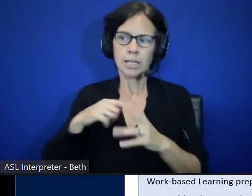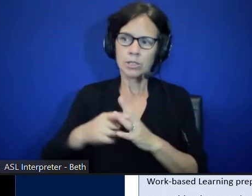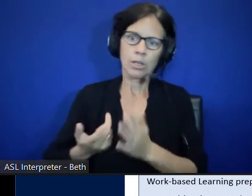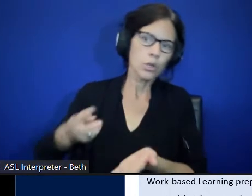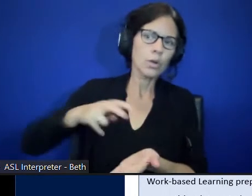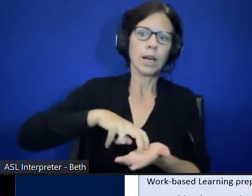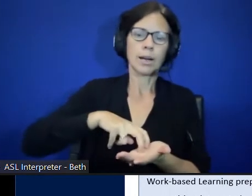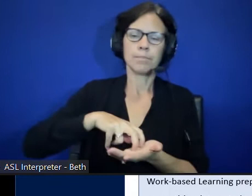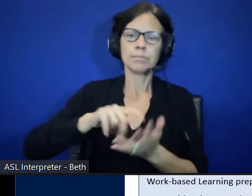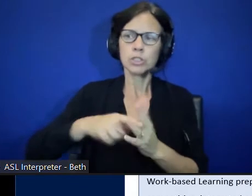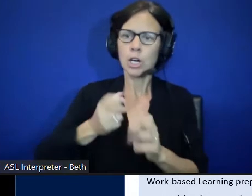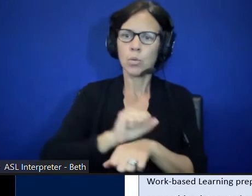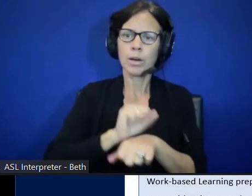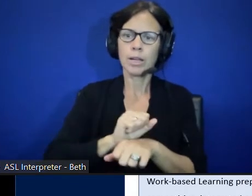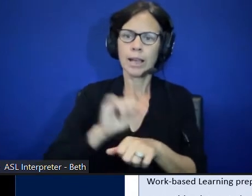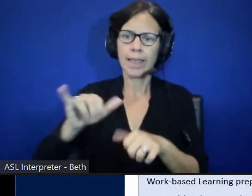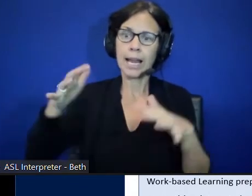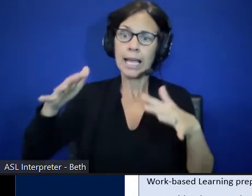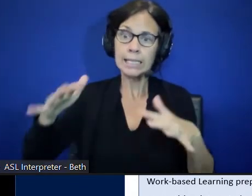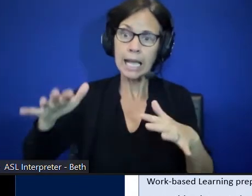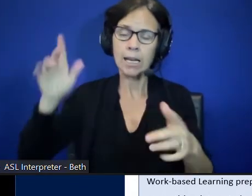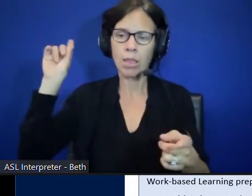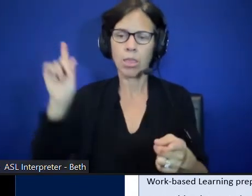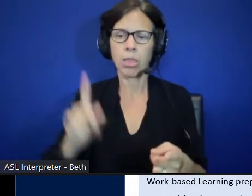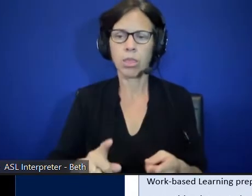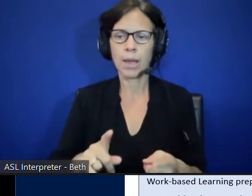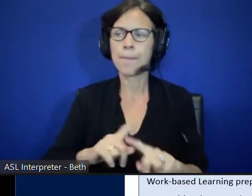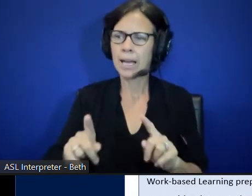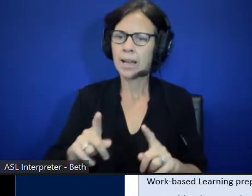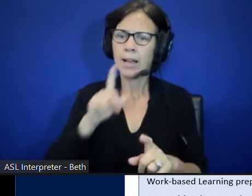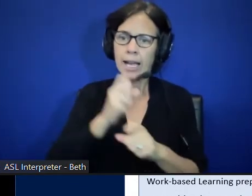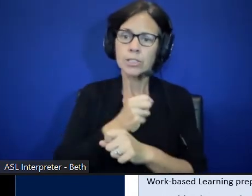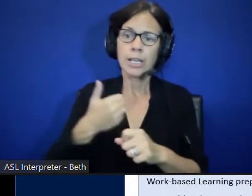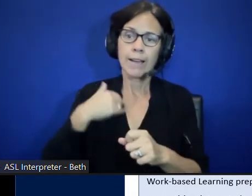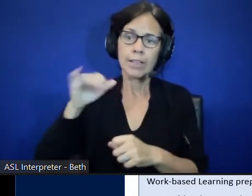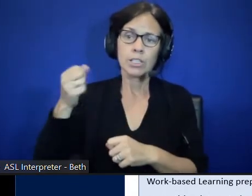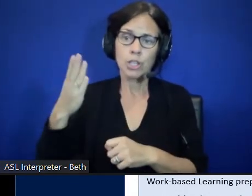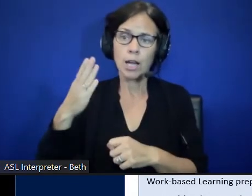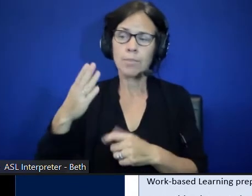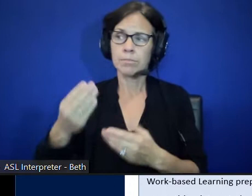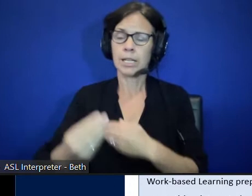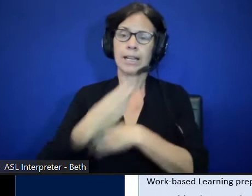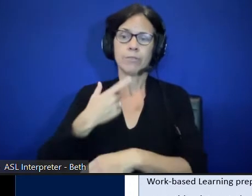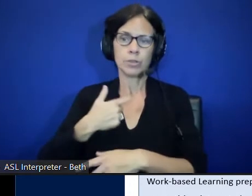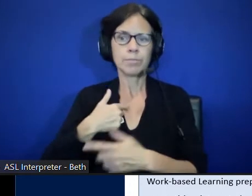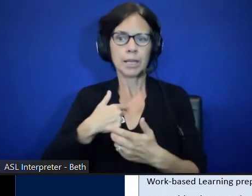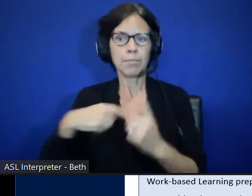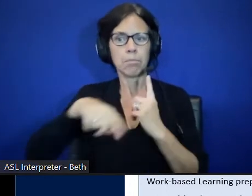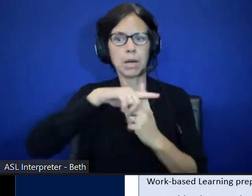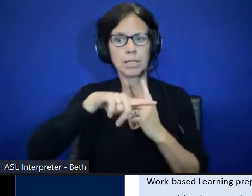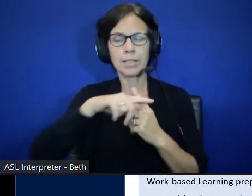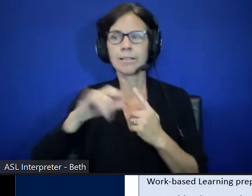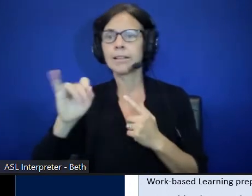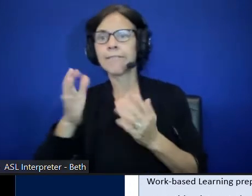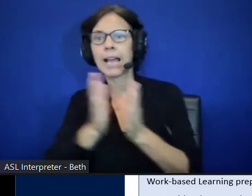lot of that improved for me. took a lot of time, but getting a job made a big difference. And I imagine that if I sat here and asked all of you to give your opinions,